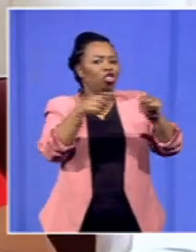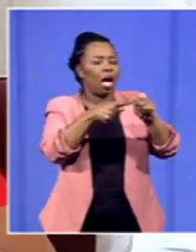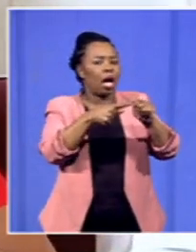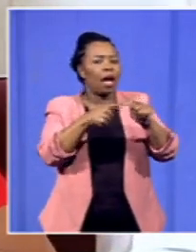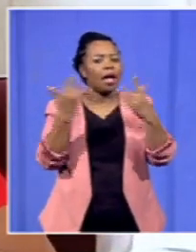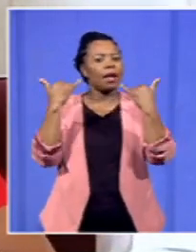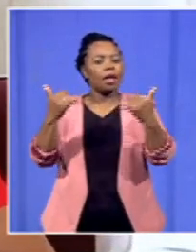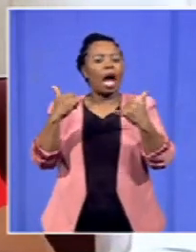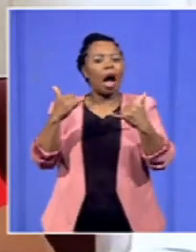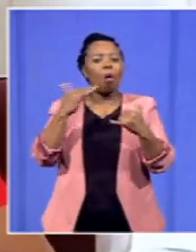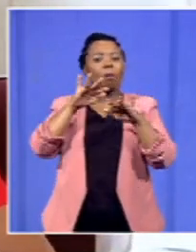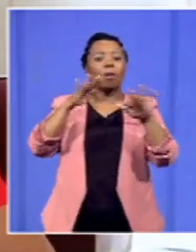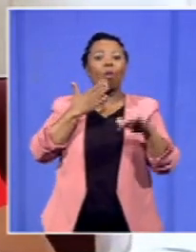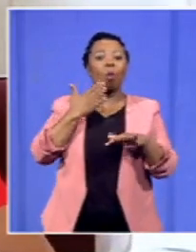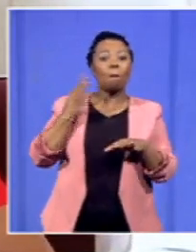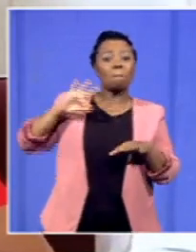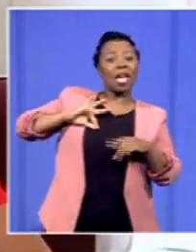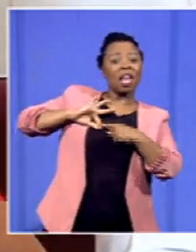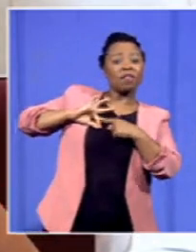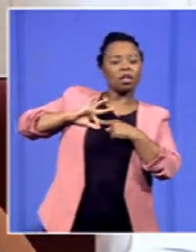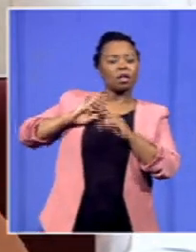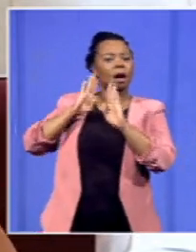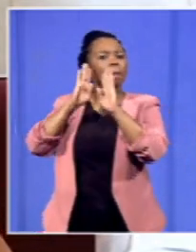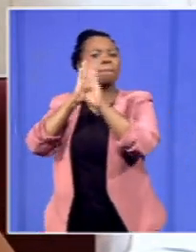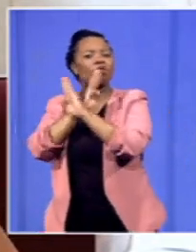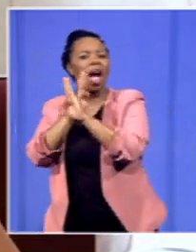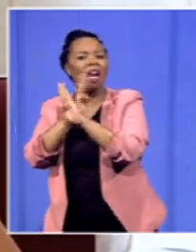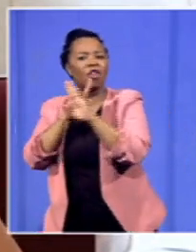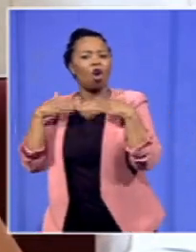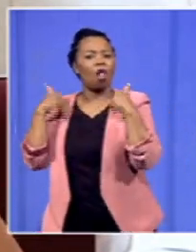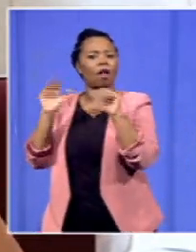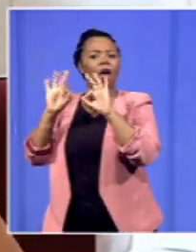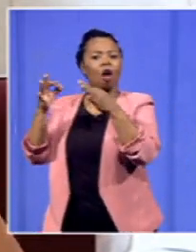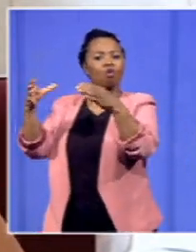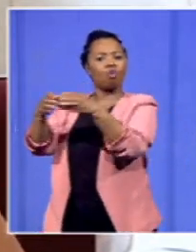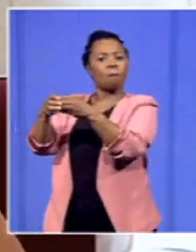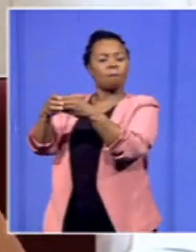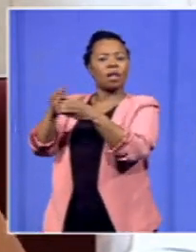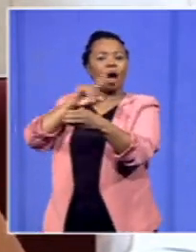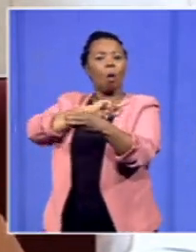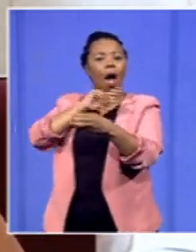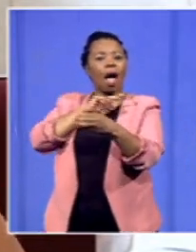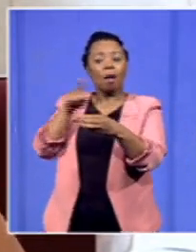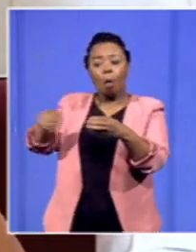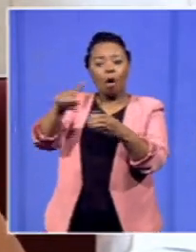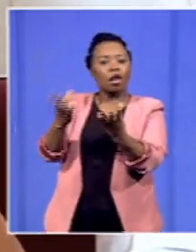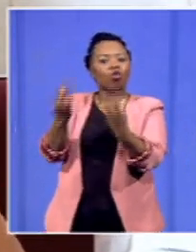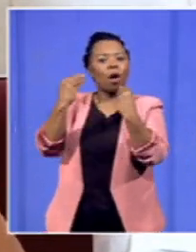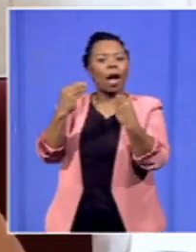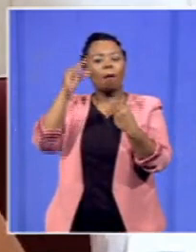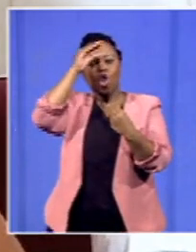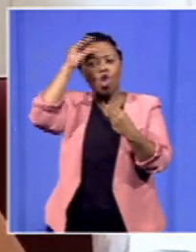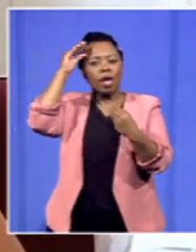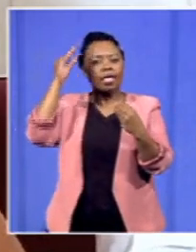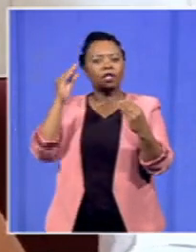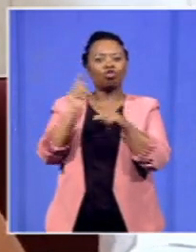from this unfortunate situation is the private healthcare groups because they get nurses who are already trained who are competent